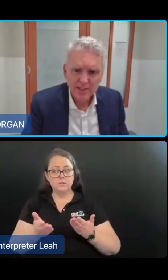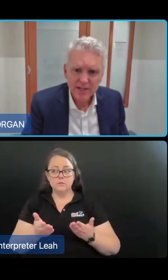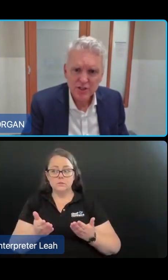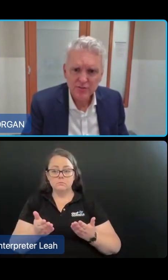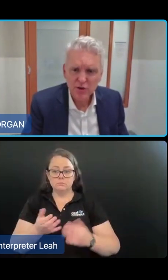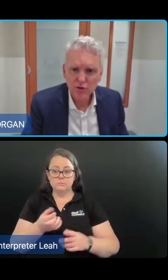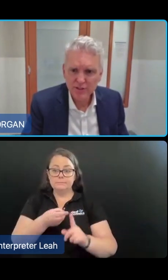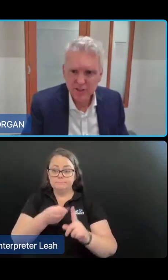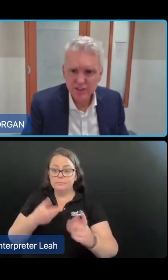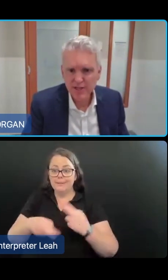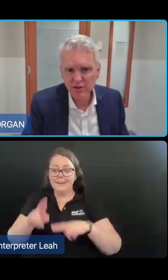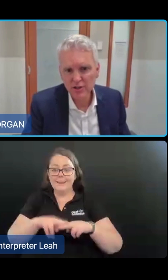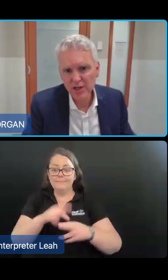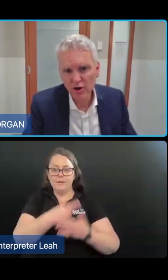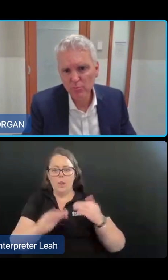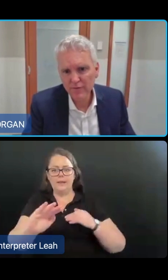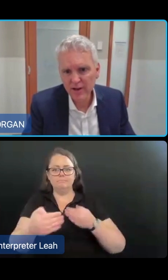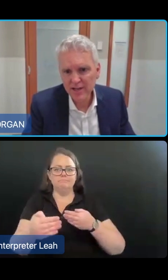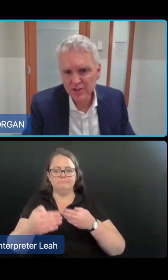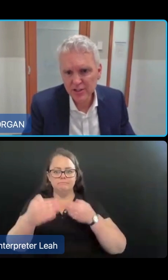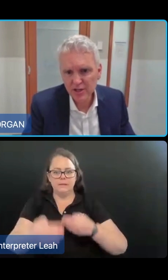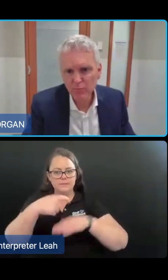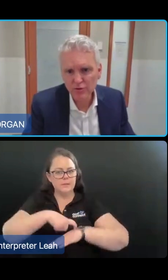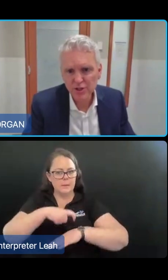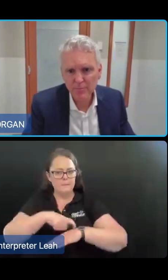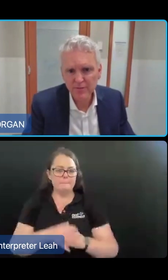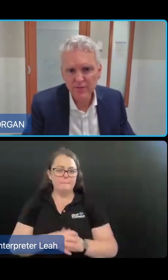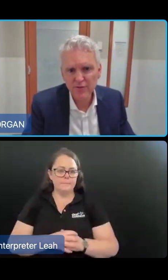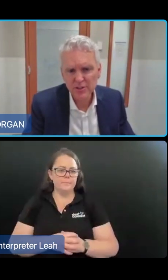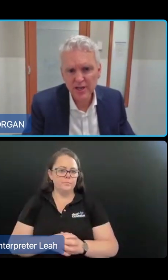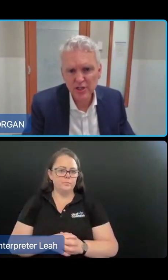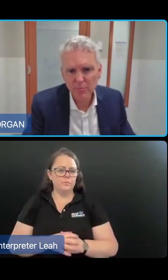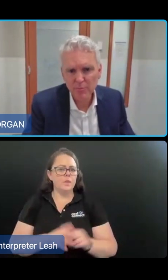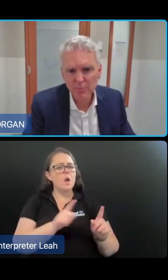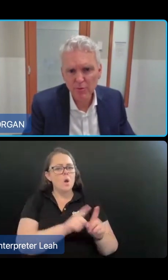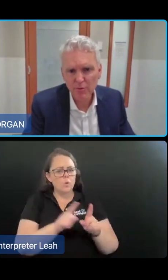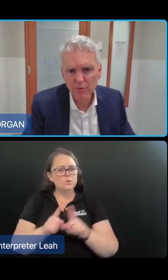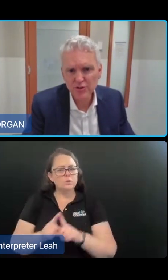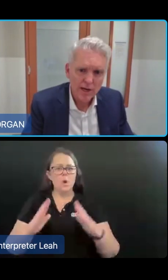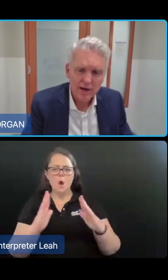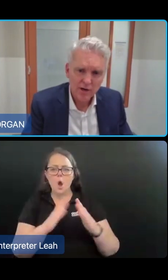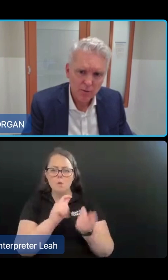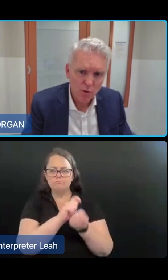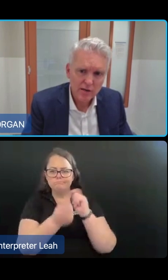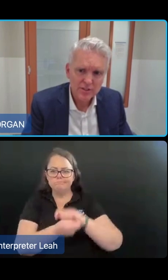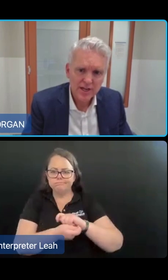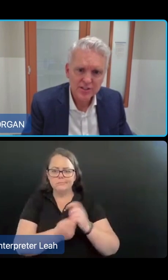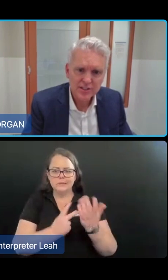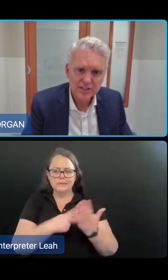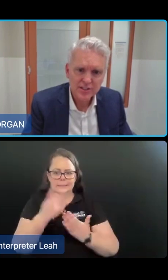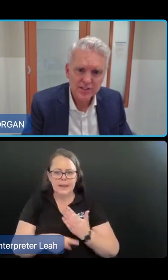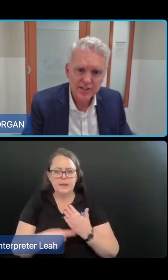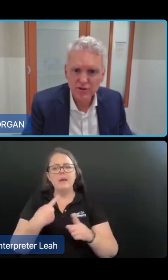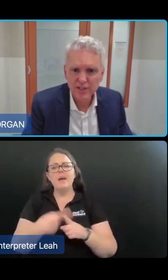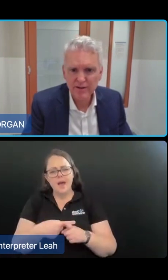Implementation of the new assistive technology and home modification scheme will also benefit from the staging approach. We're currently working with